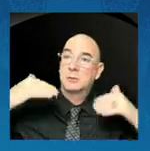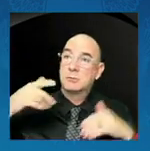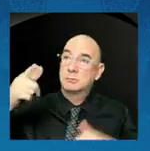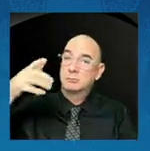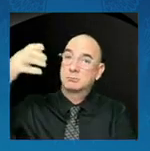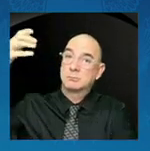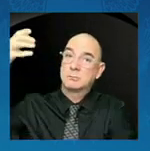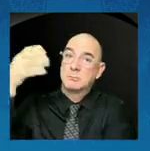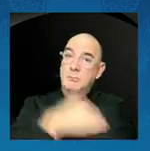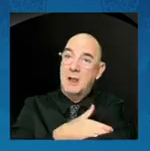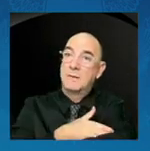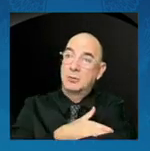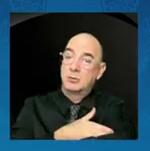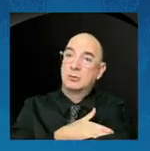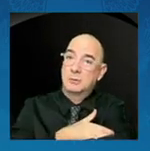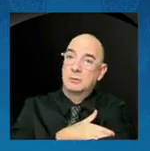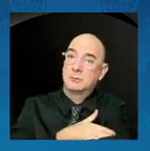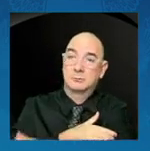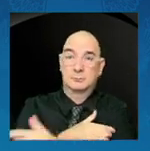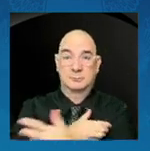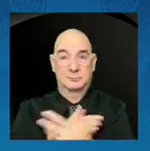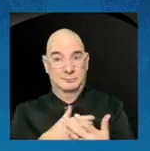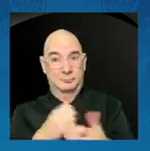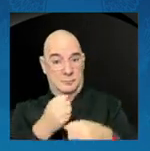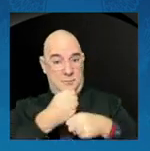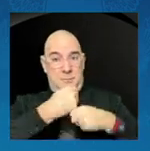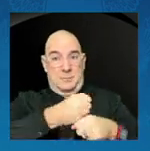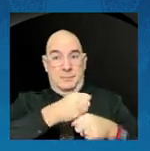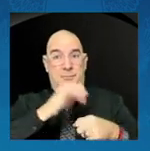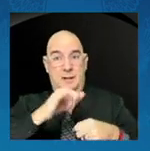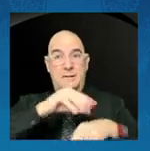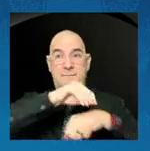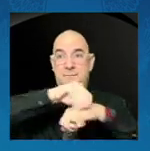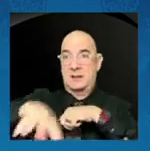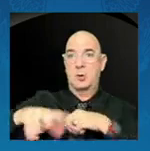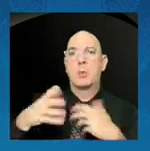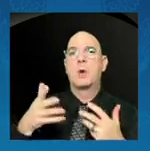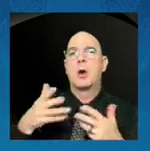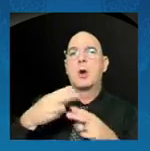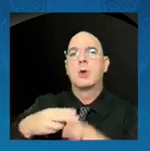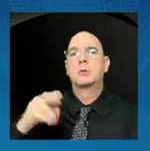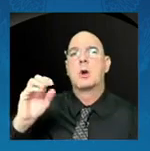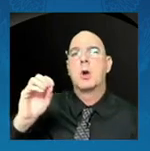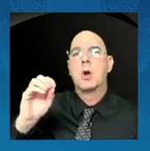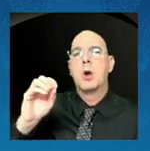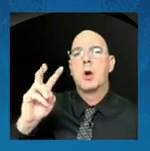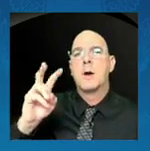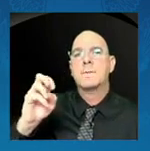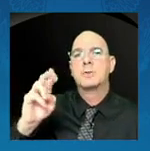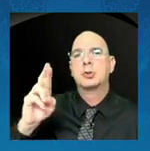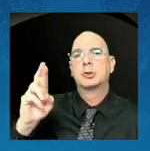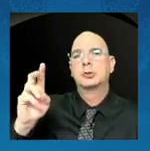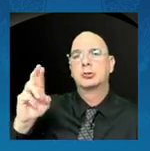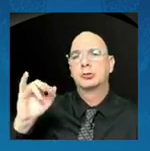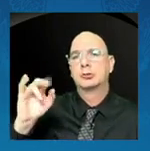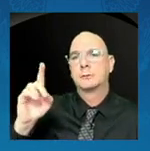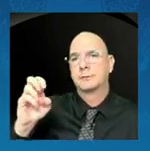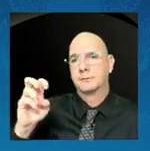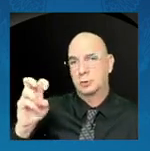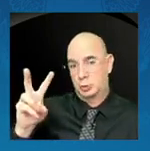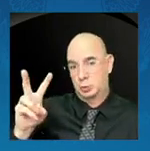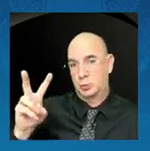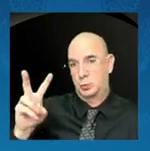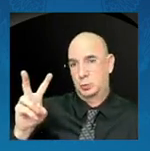actually been given a name, the overview effect. One astronaut from the Apollo 8 mission